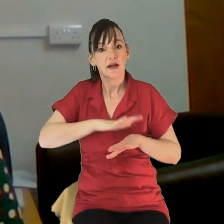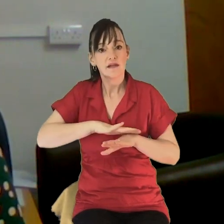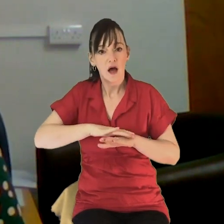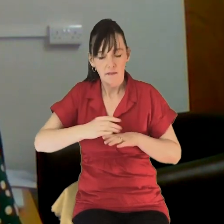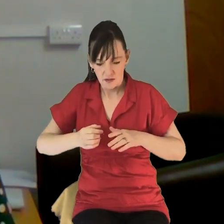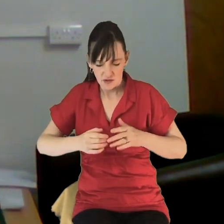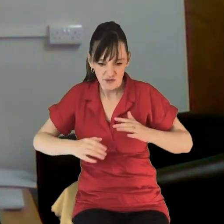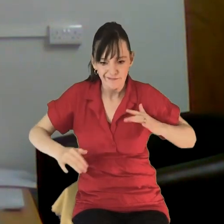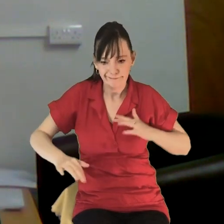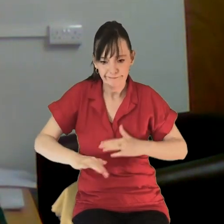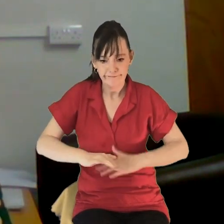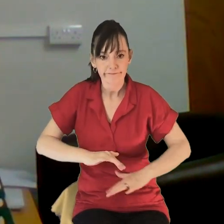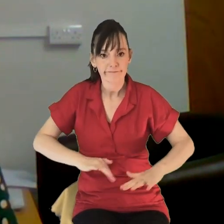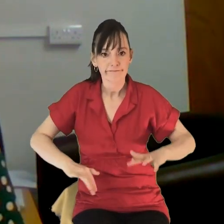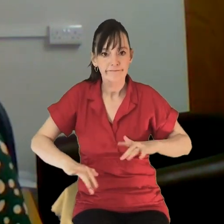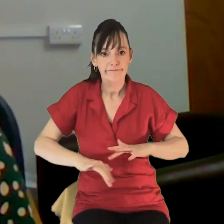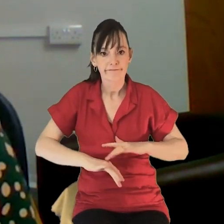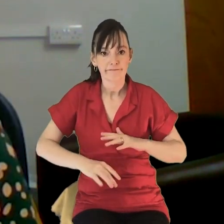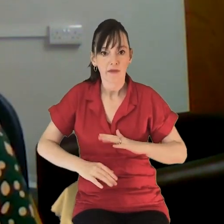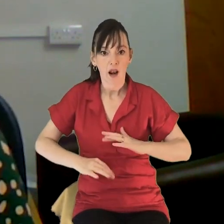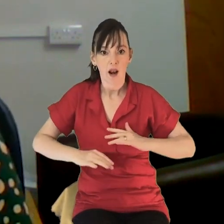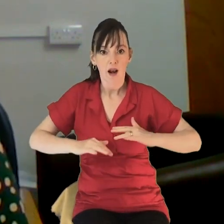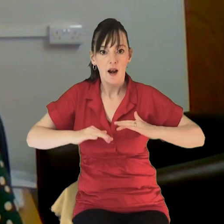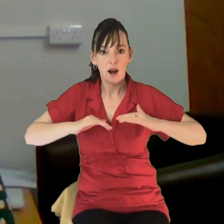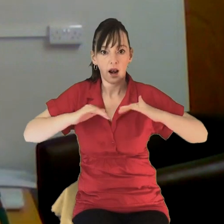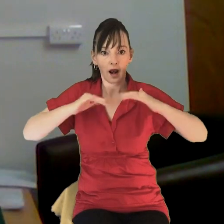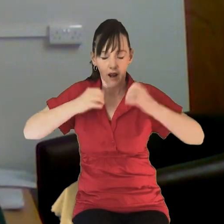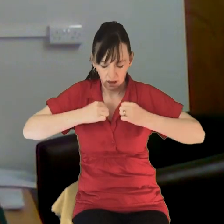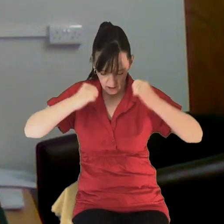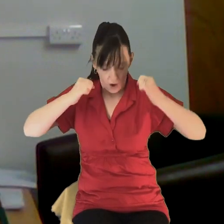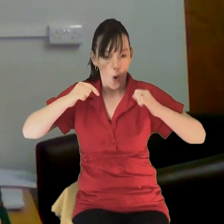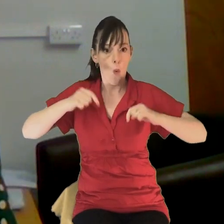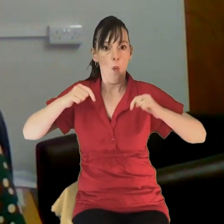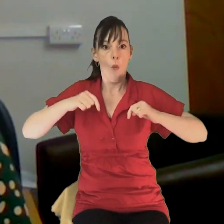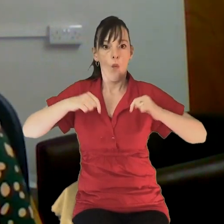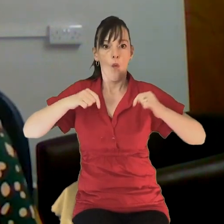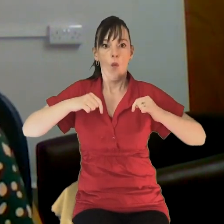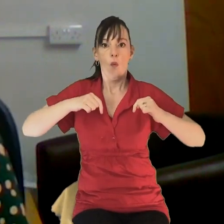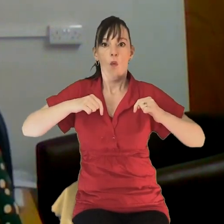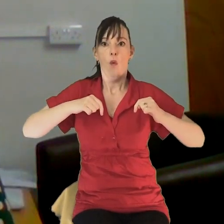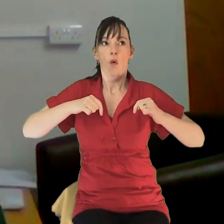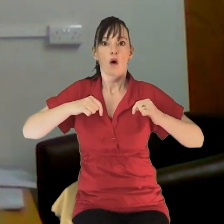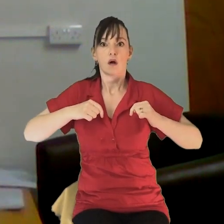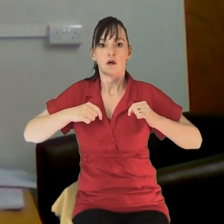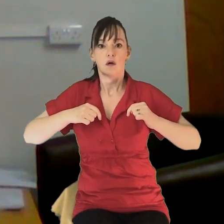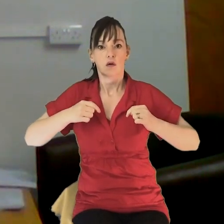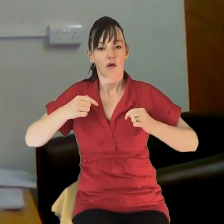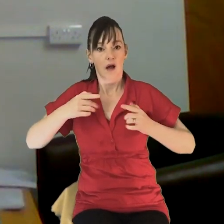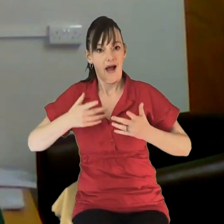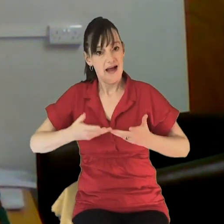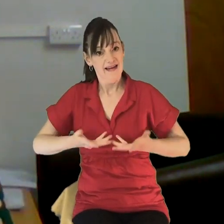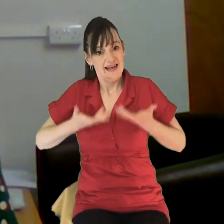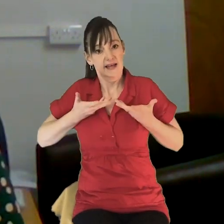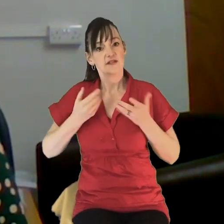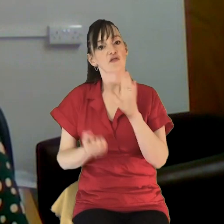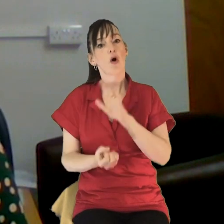are rumbling in our hearts anyway. And we perhaps get a clearer view of those in times of pressure. Stuff comes out of us and